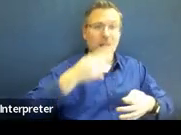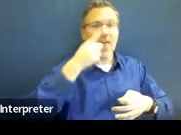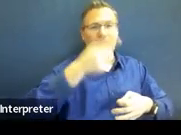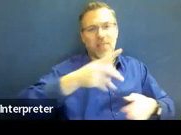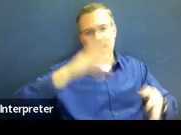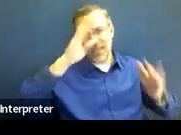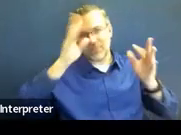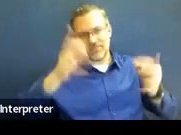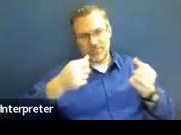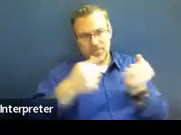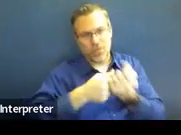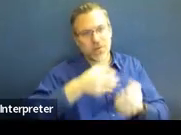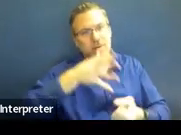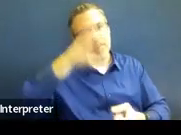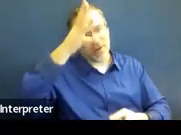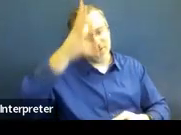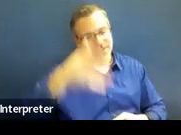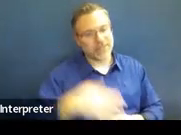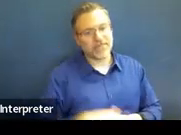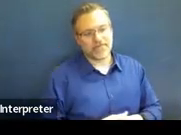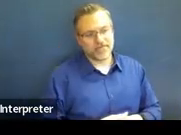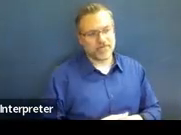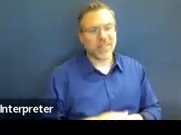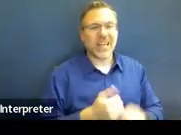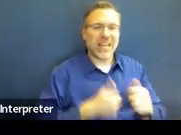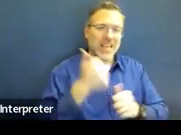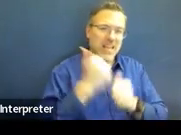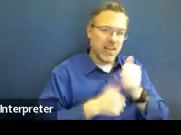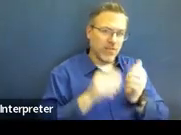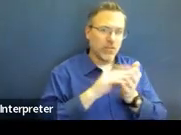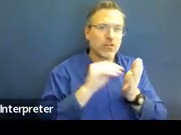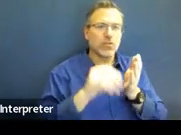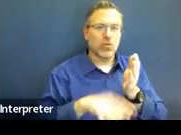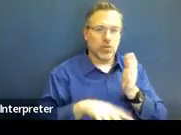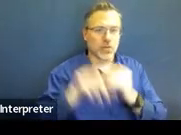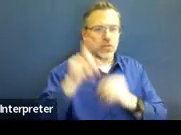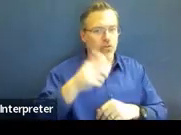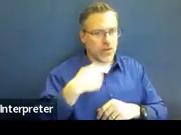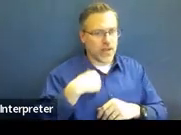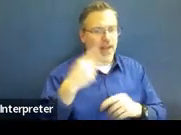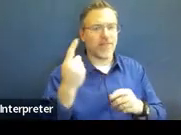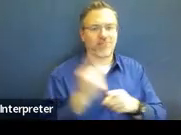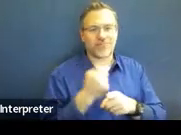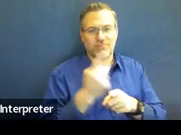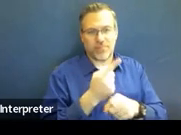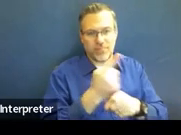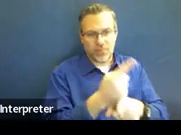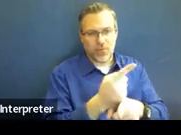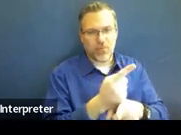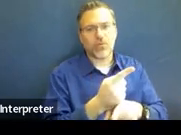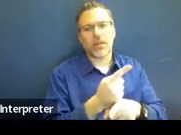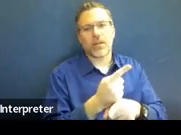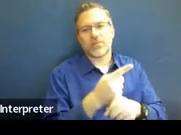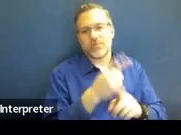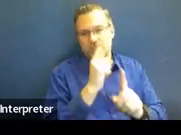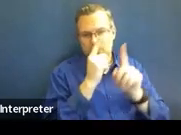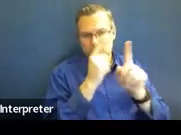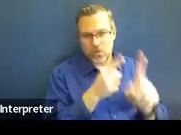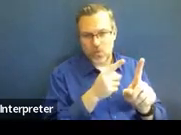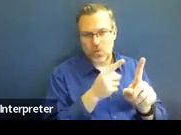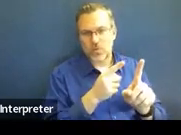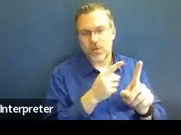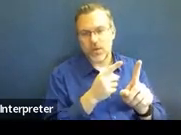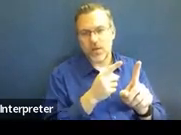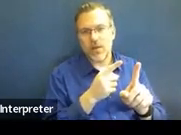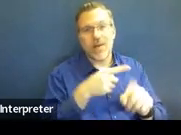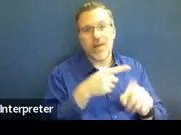said, no, this is not okay. Every student deserves to have appropriately ambitious goals. And the